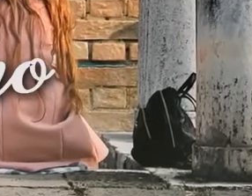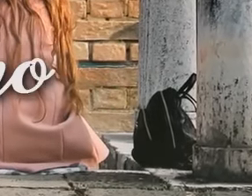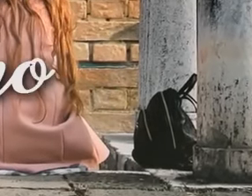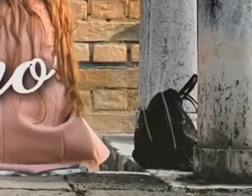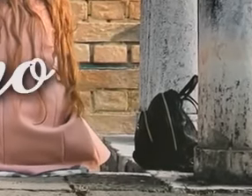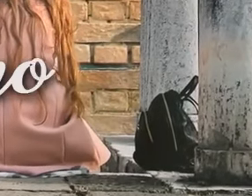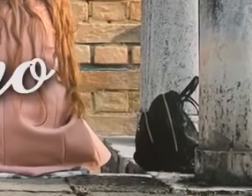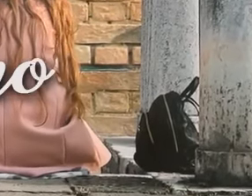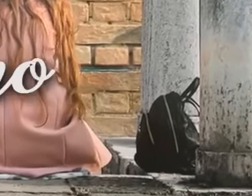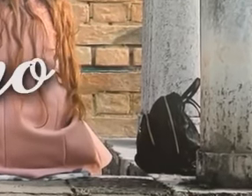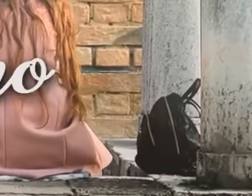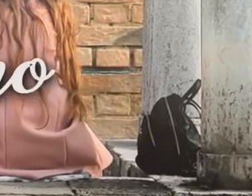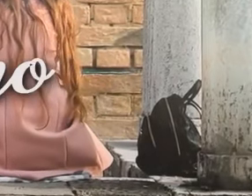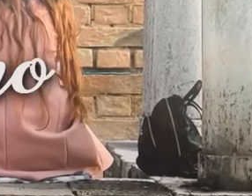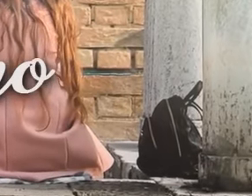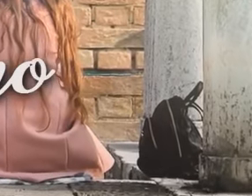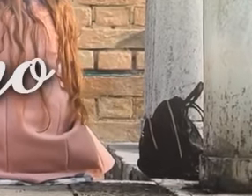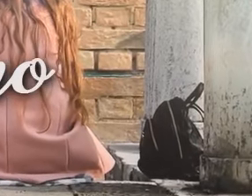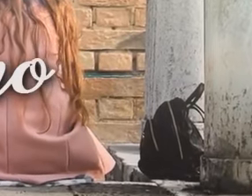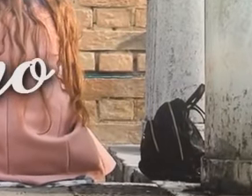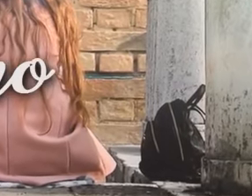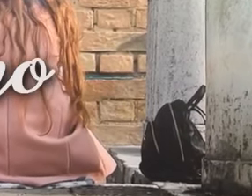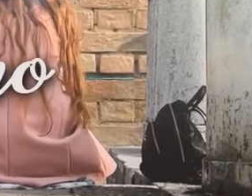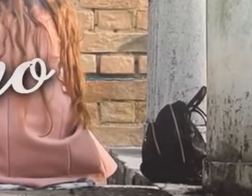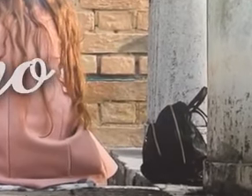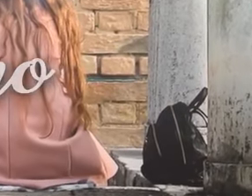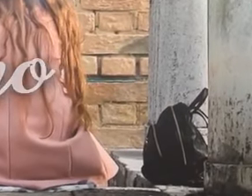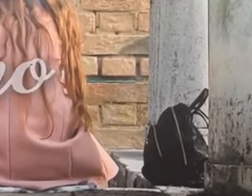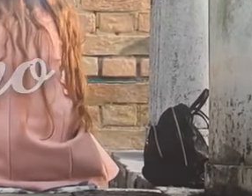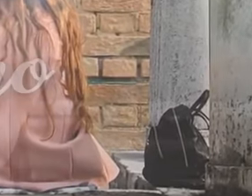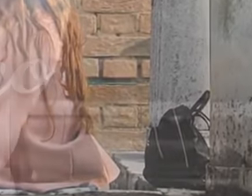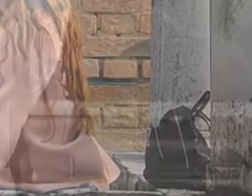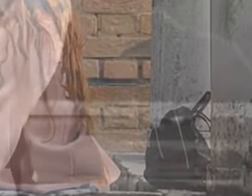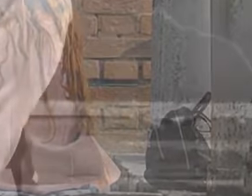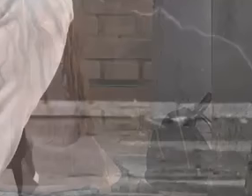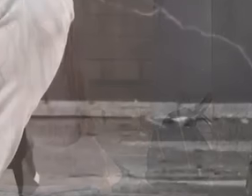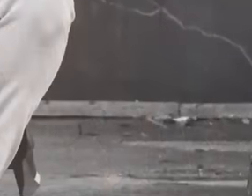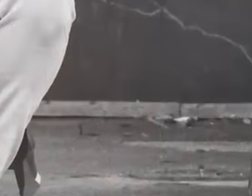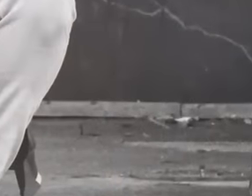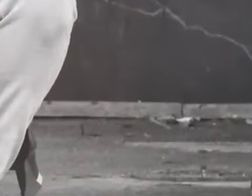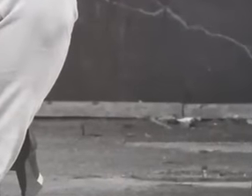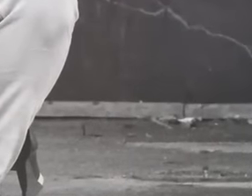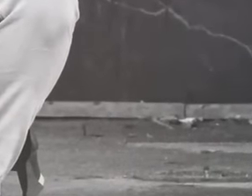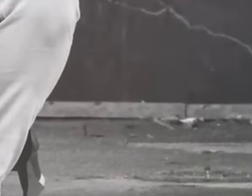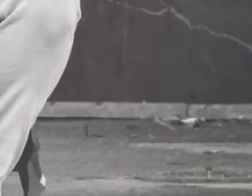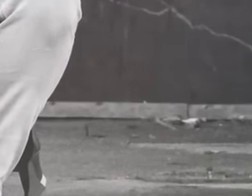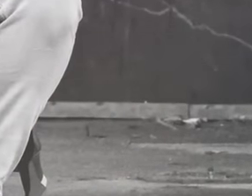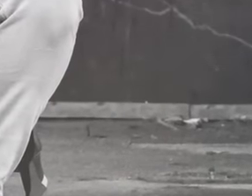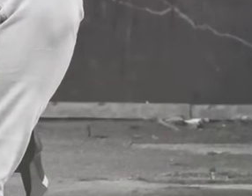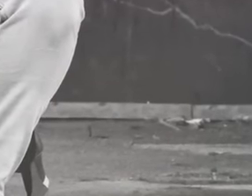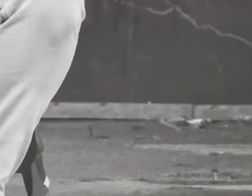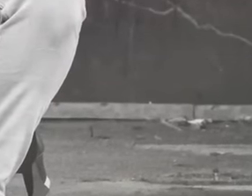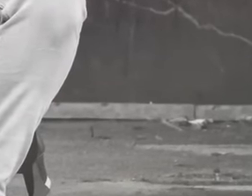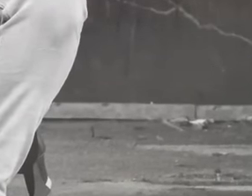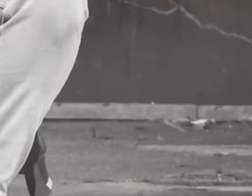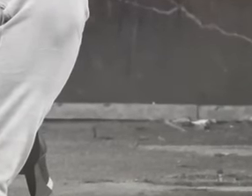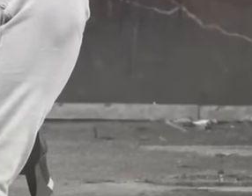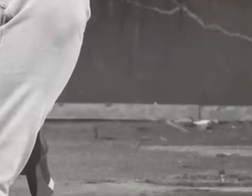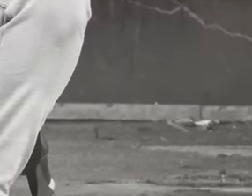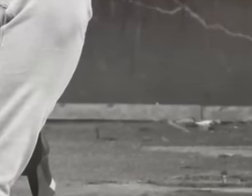dakilang pag-ibig sa'king